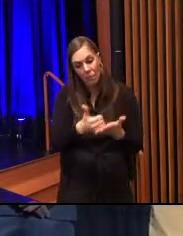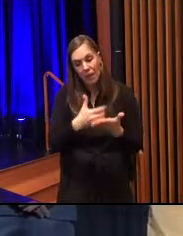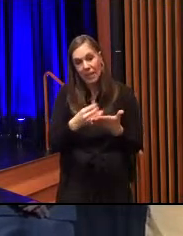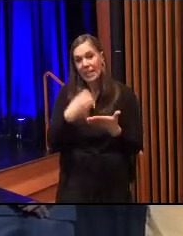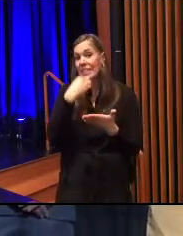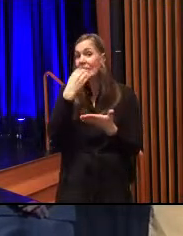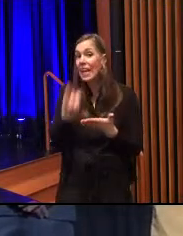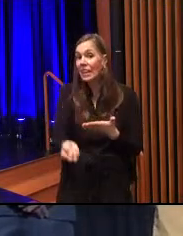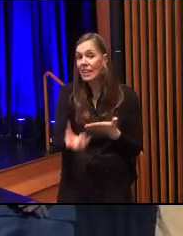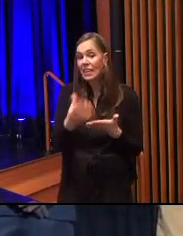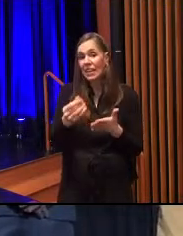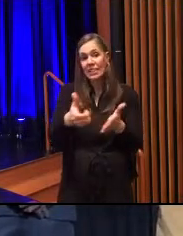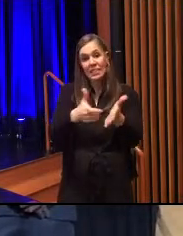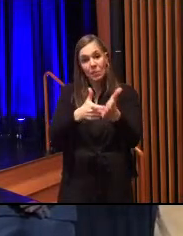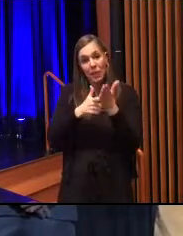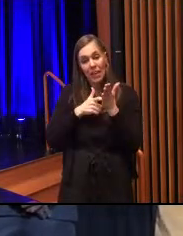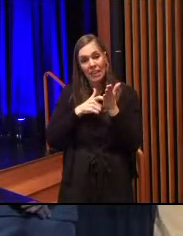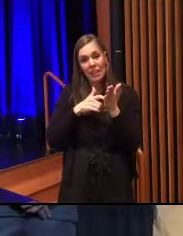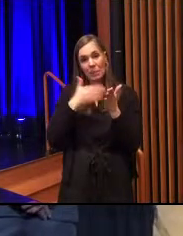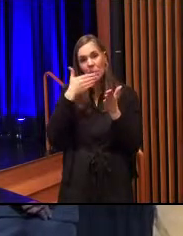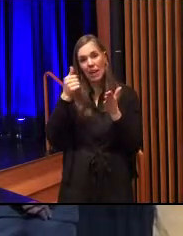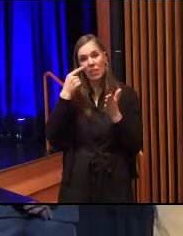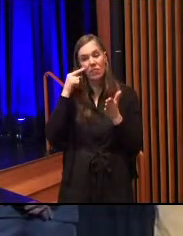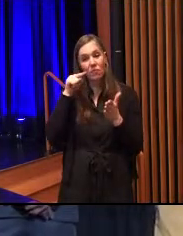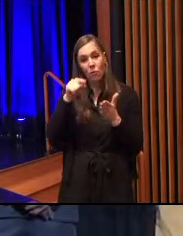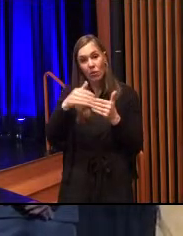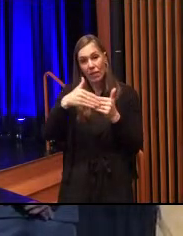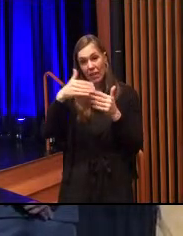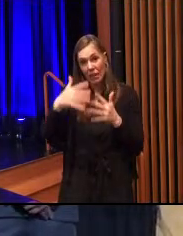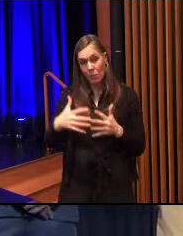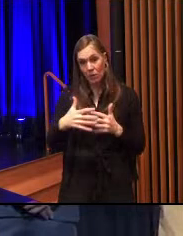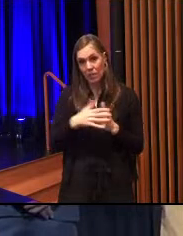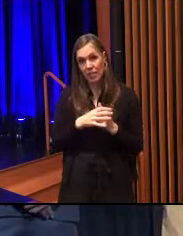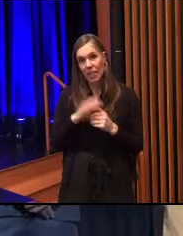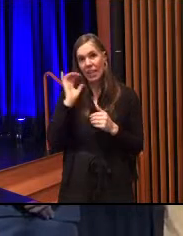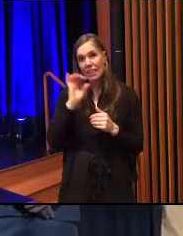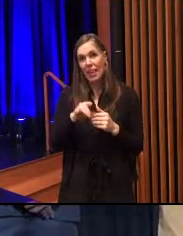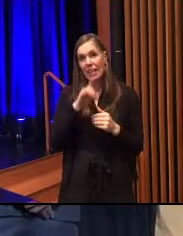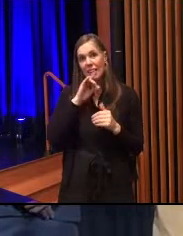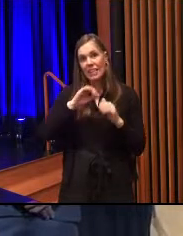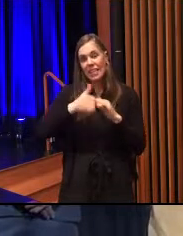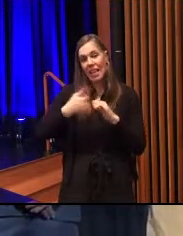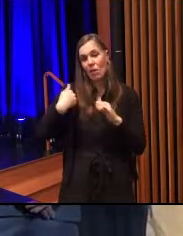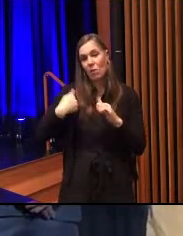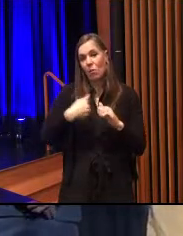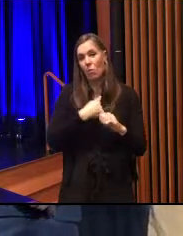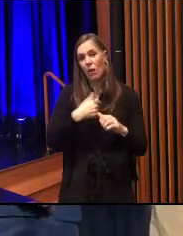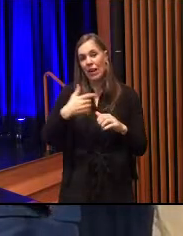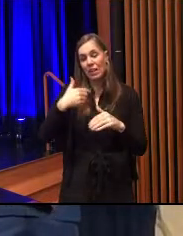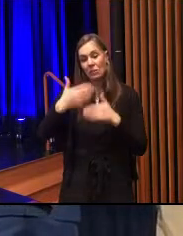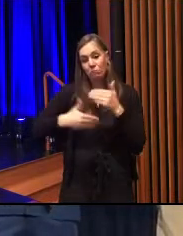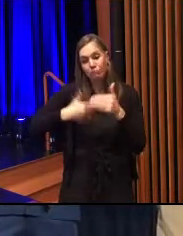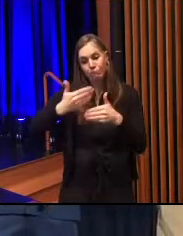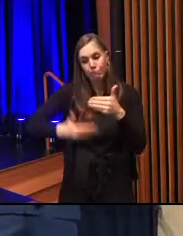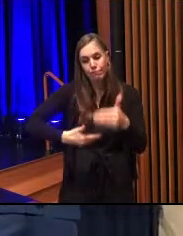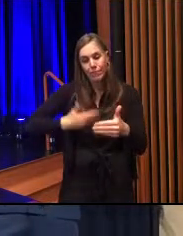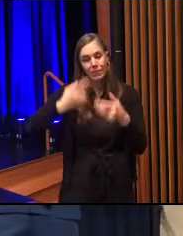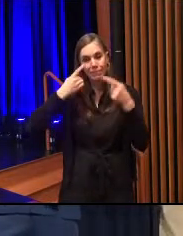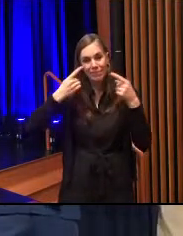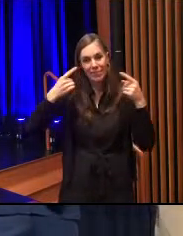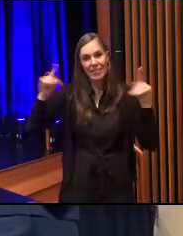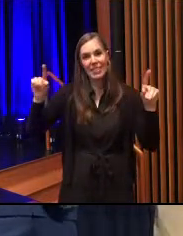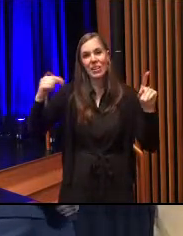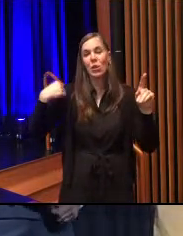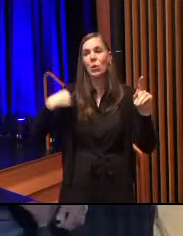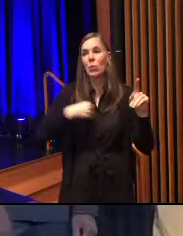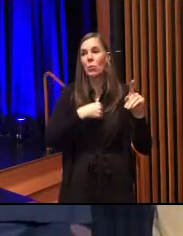saying and demanding better for their neighbors. And that is how we get it done. We will be, the